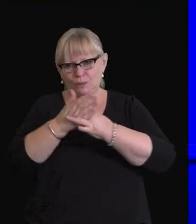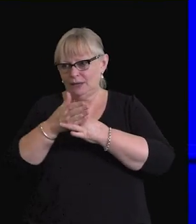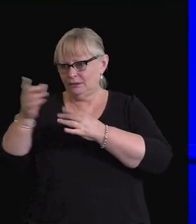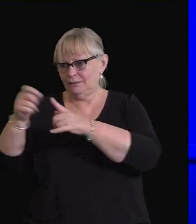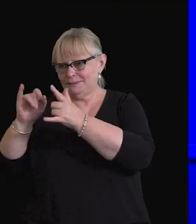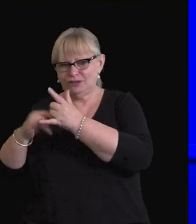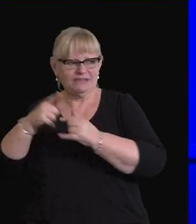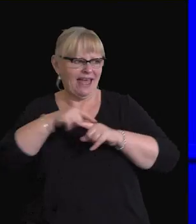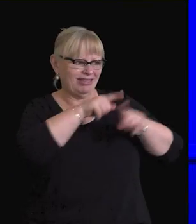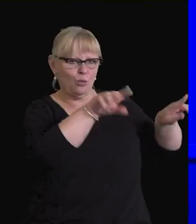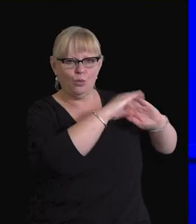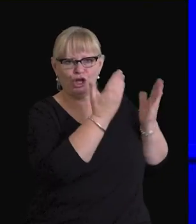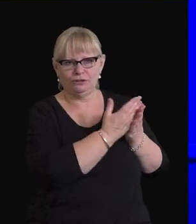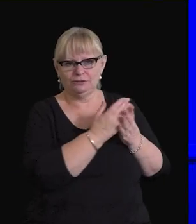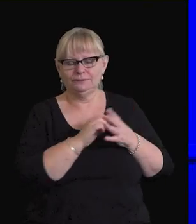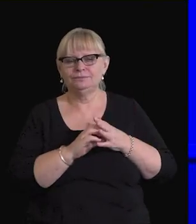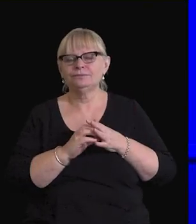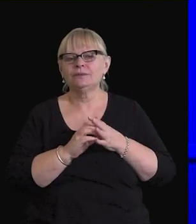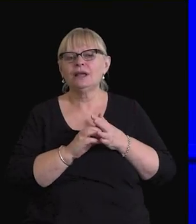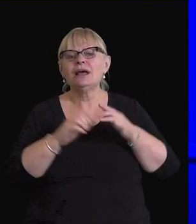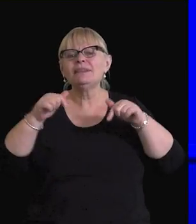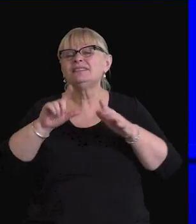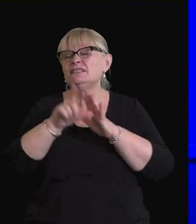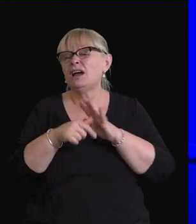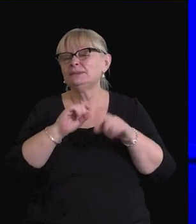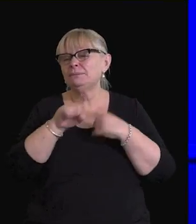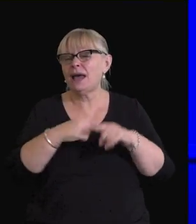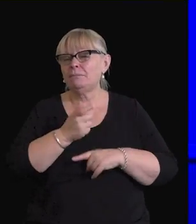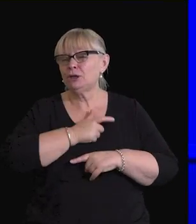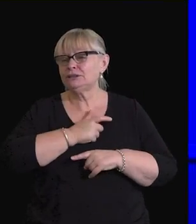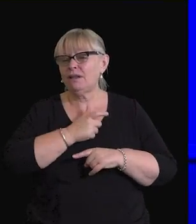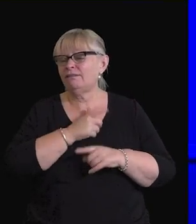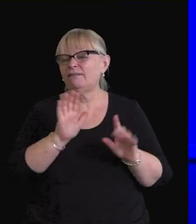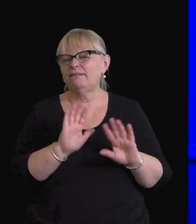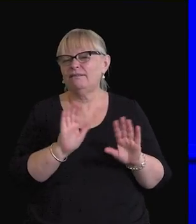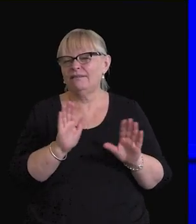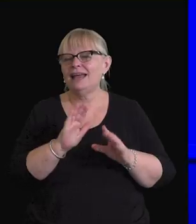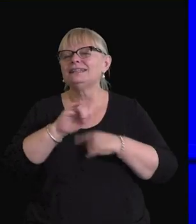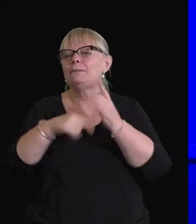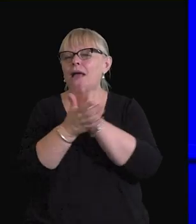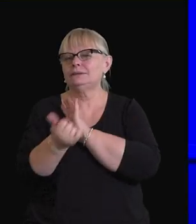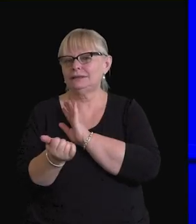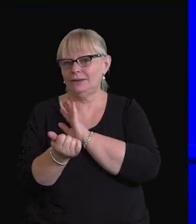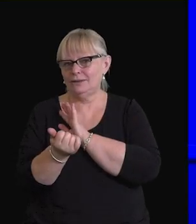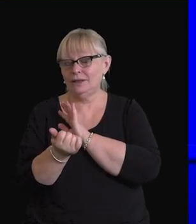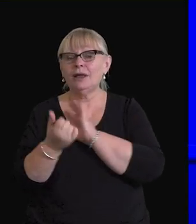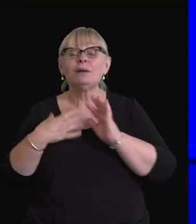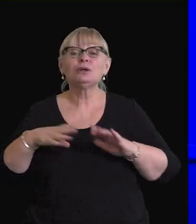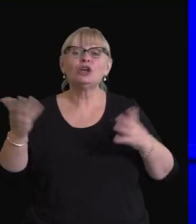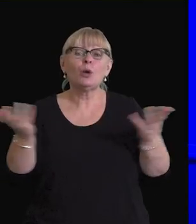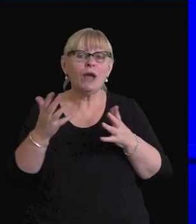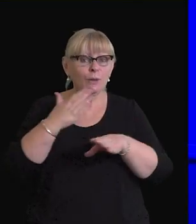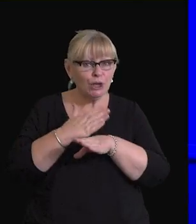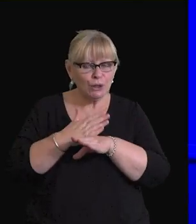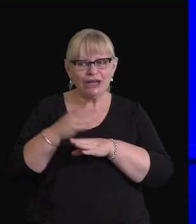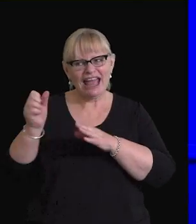But this time, it's not just about personal fear, even personal skill. And that's because the place we work